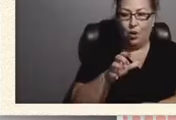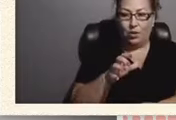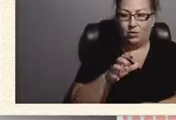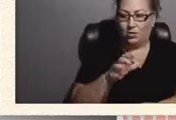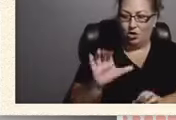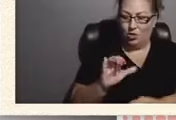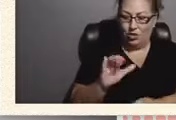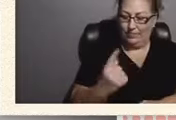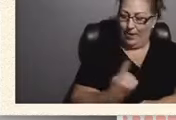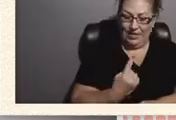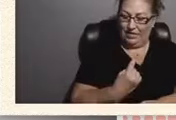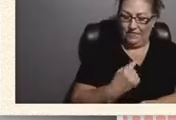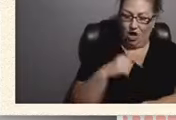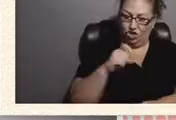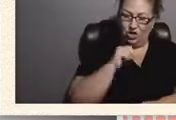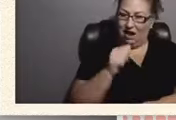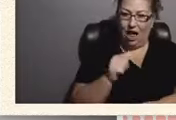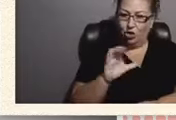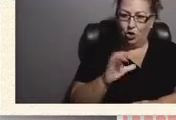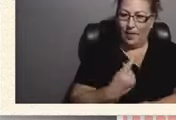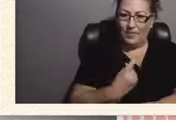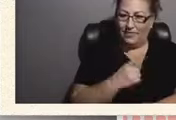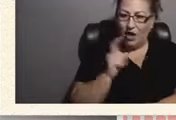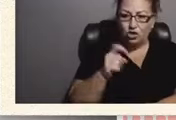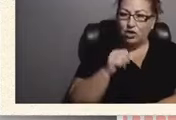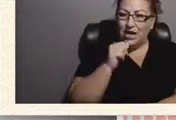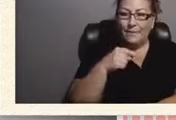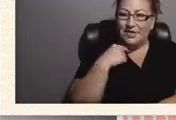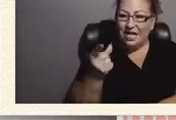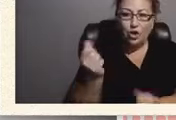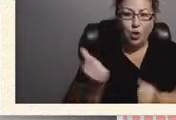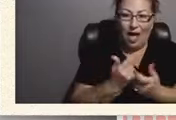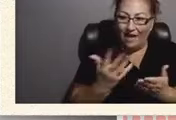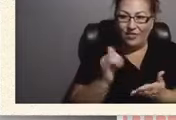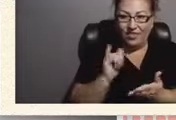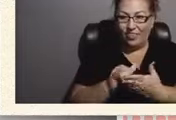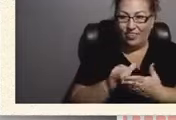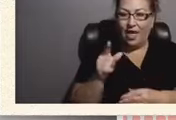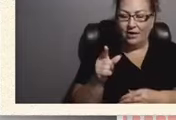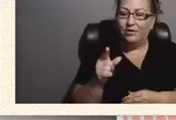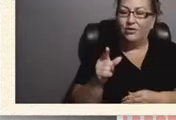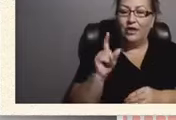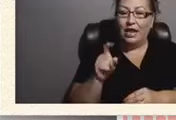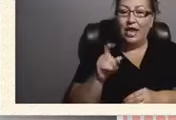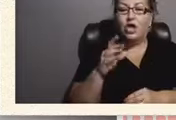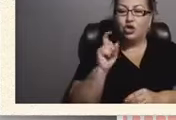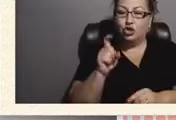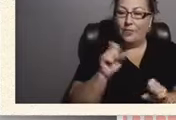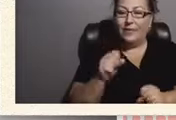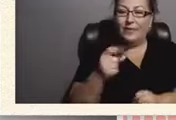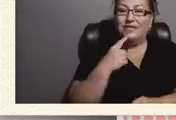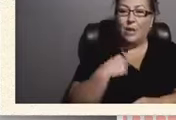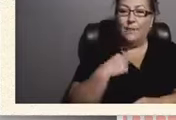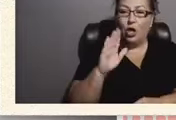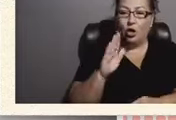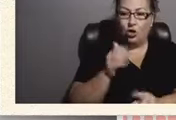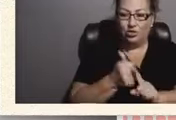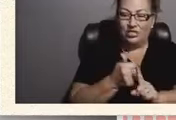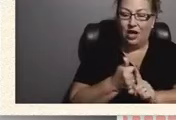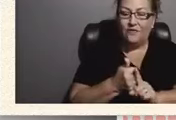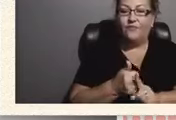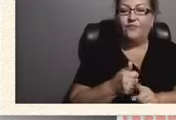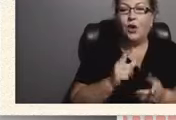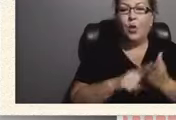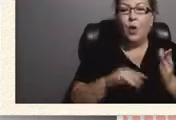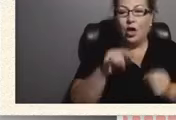this by myself, and I shouldn't be telling you everything your kid needs. You should be able to tell me yourself what your kid needs or what